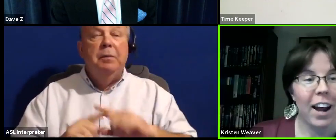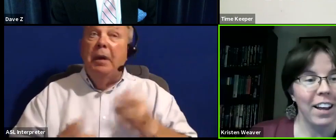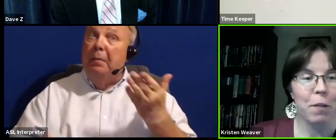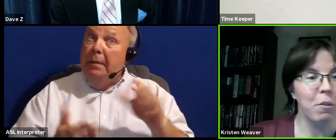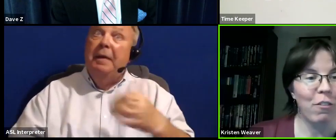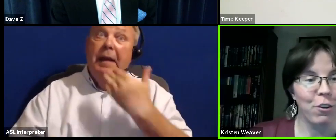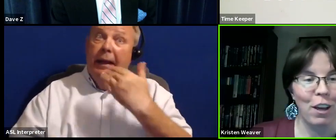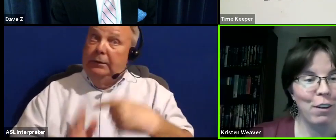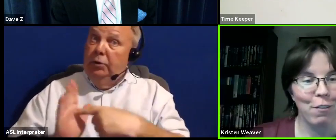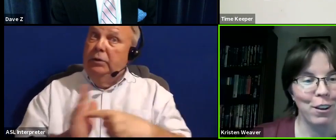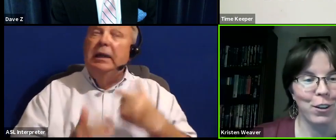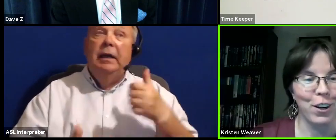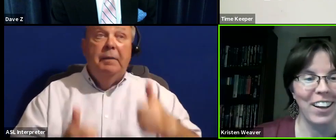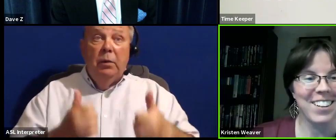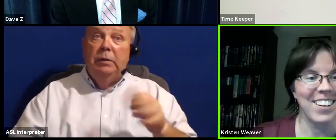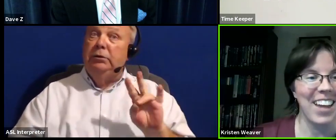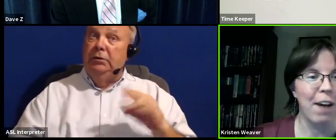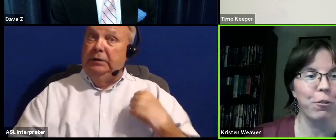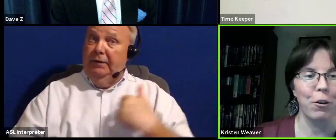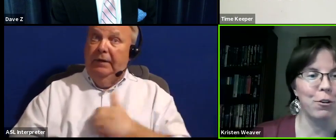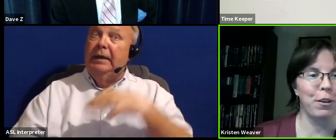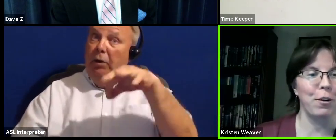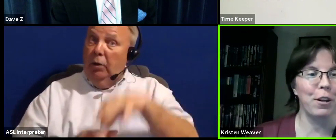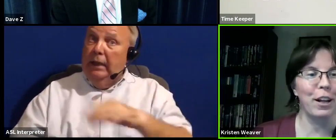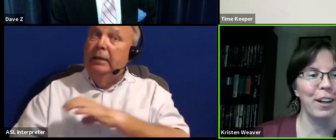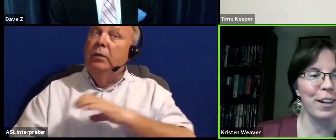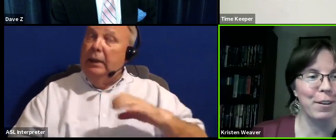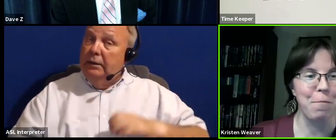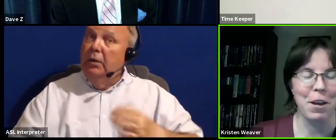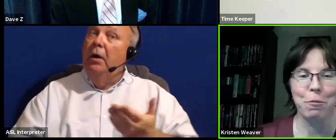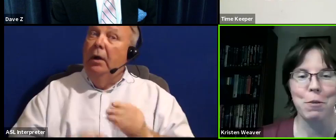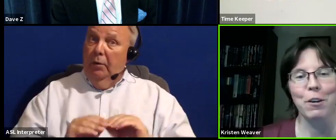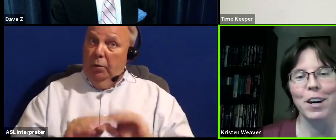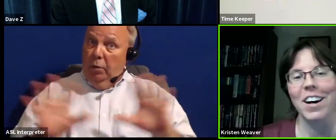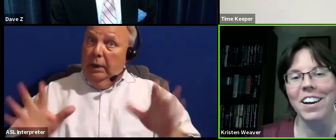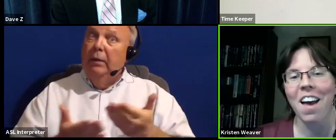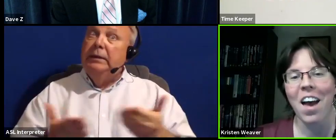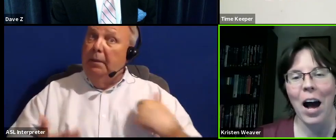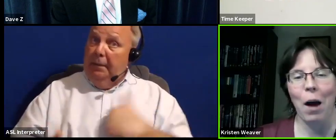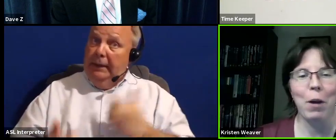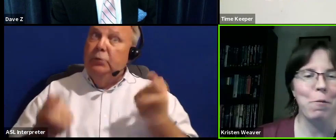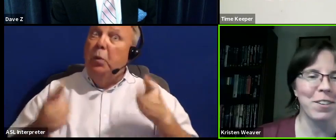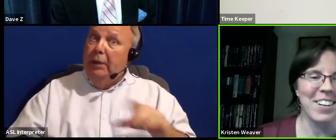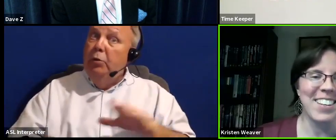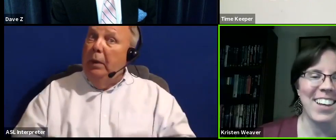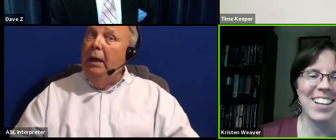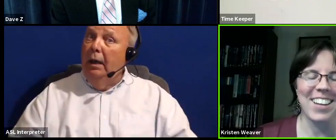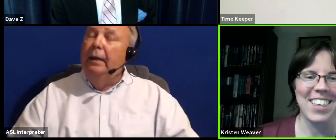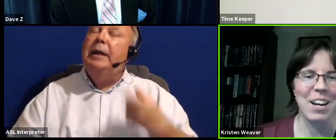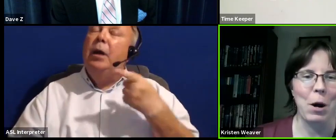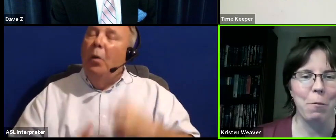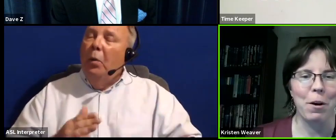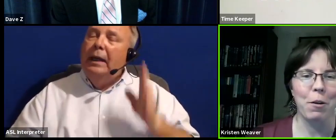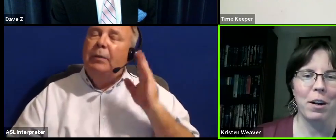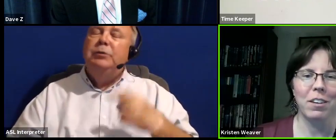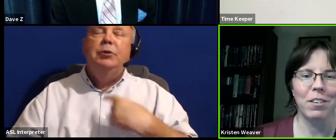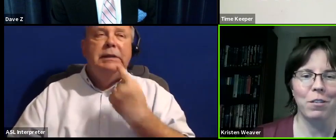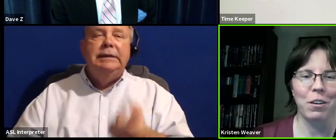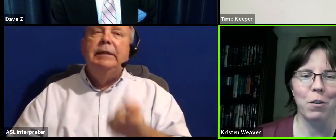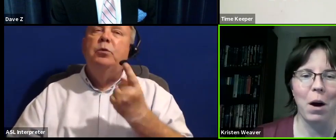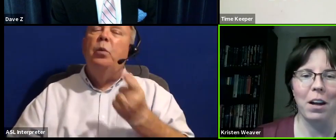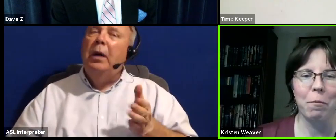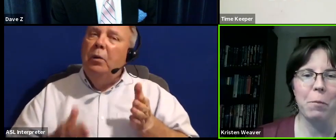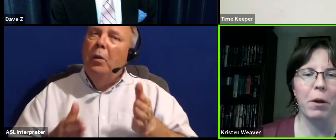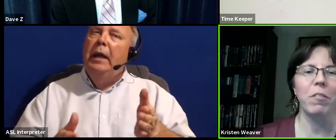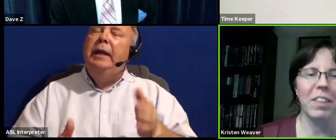that's a good sign that whichever seven of us are elected to council, there are clearly some things we agree on. What I was going to say is I think one of the ways